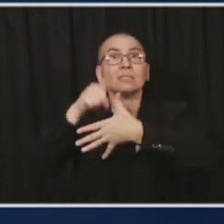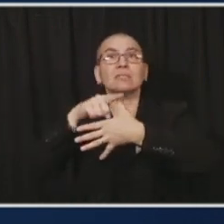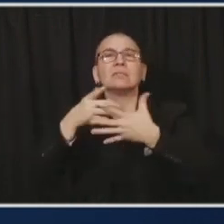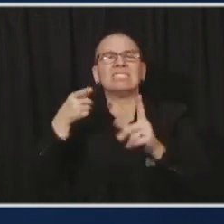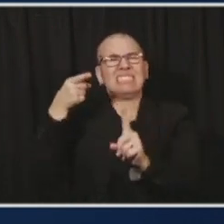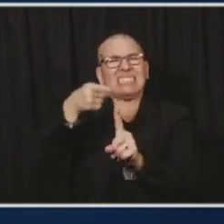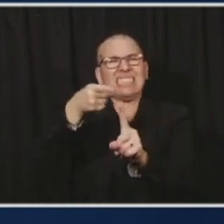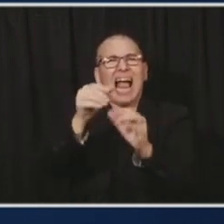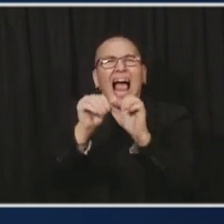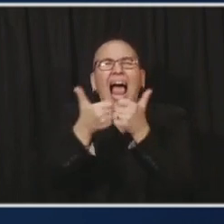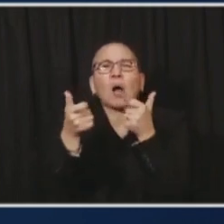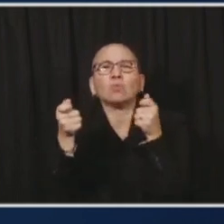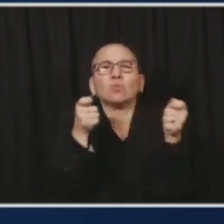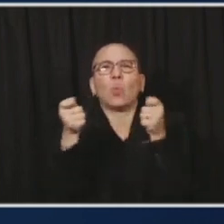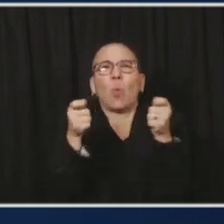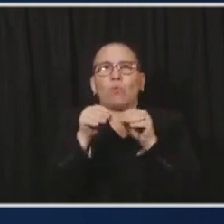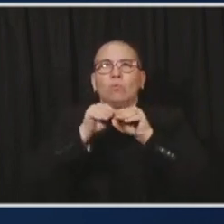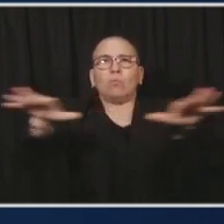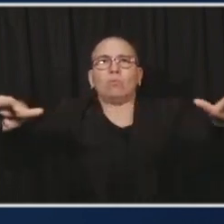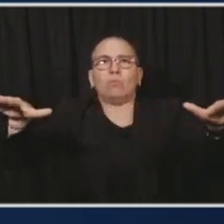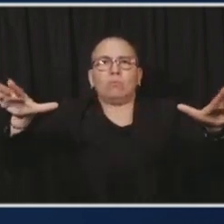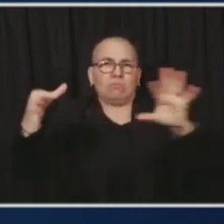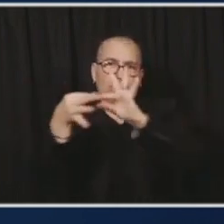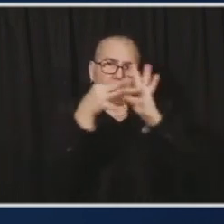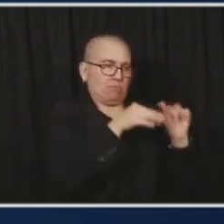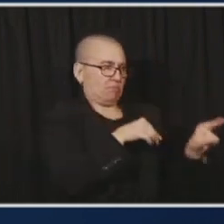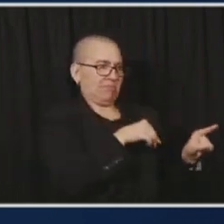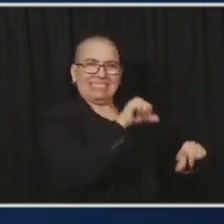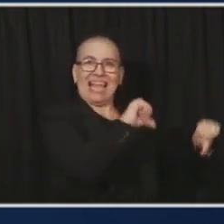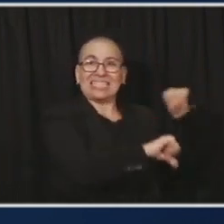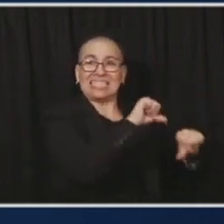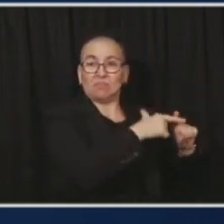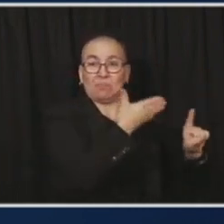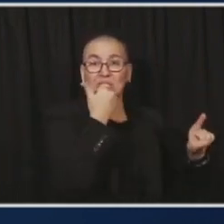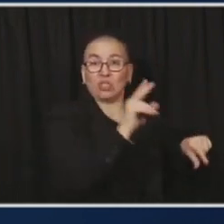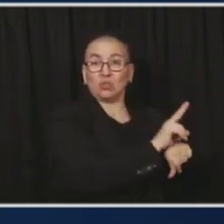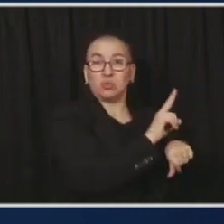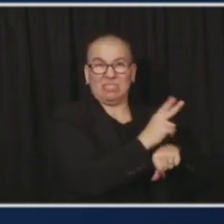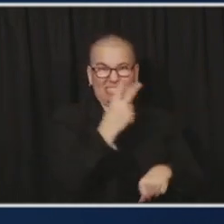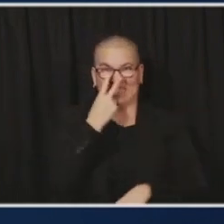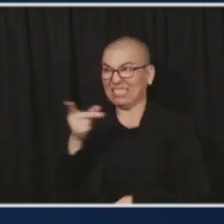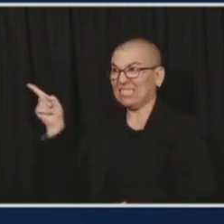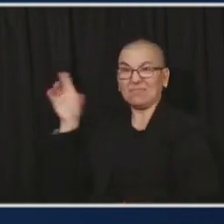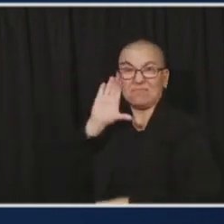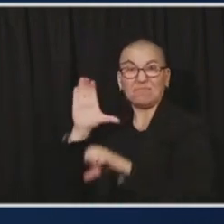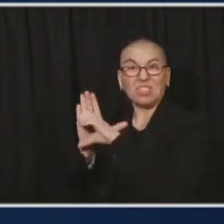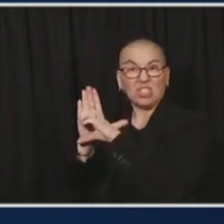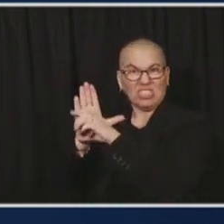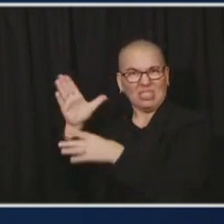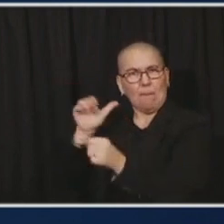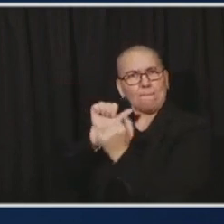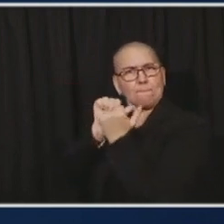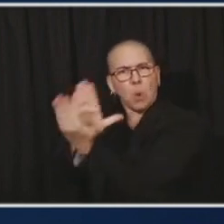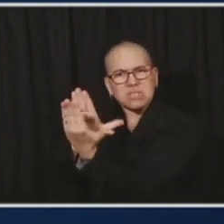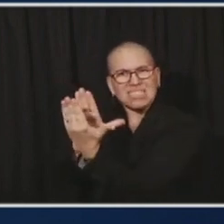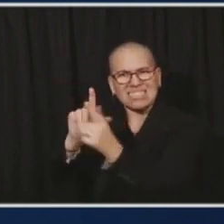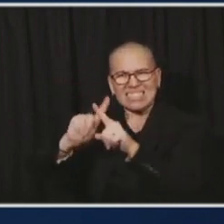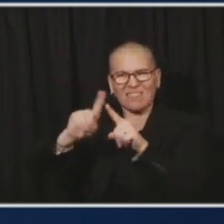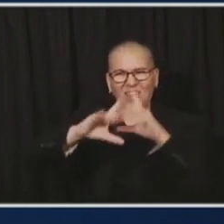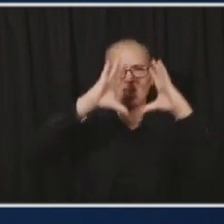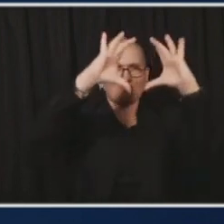best science and the best medicine while focusing on the well-being, the holistic well-being. There's no doubt this is having